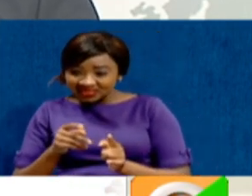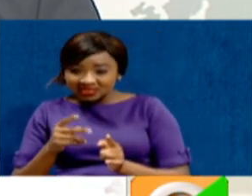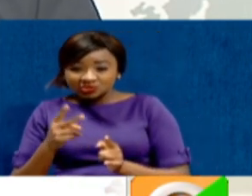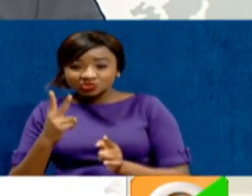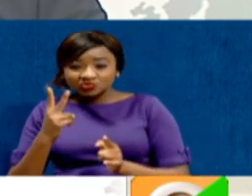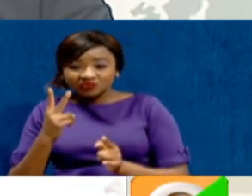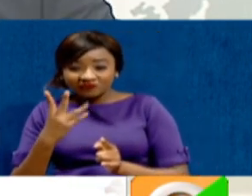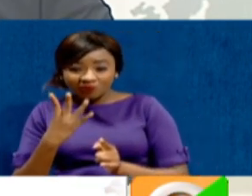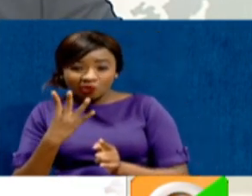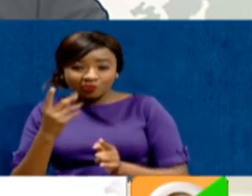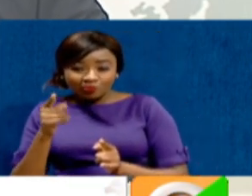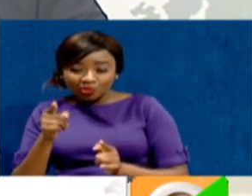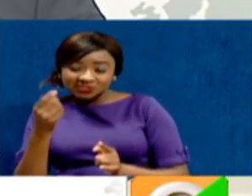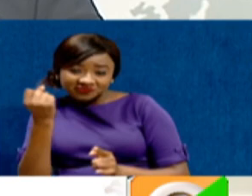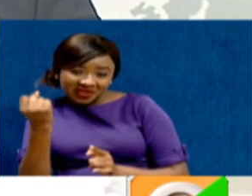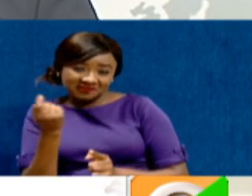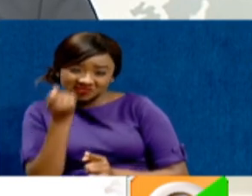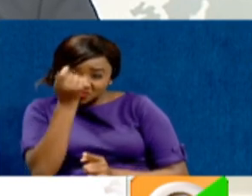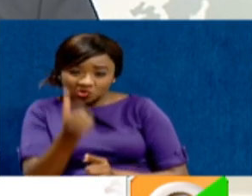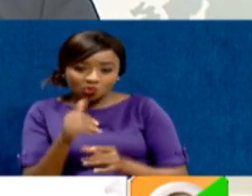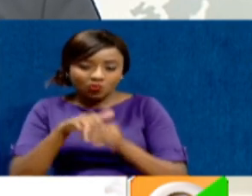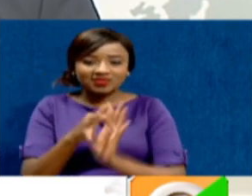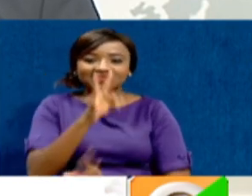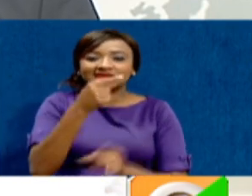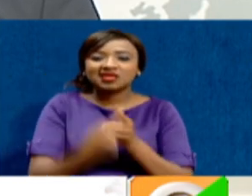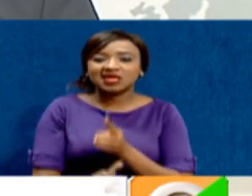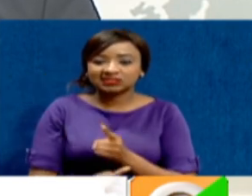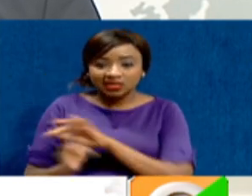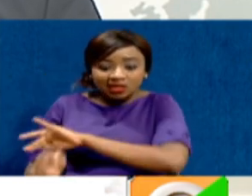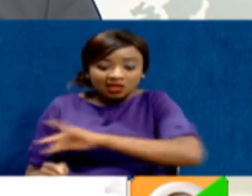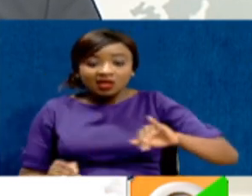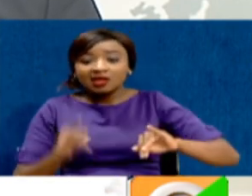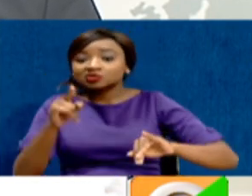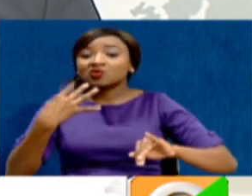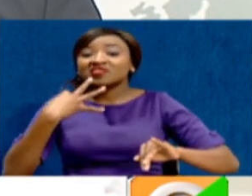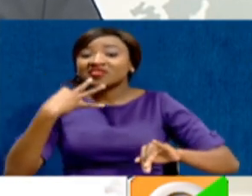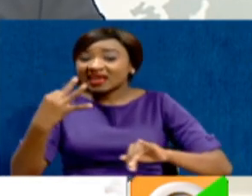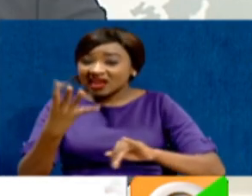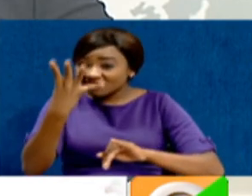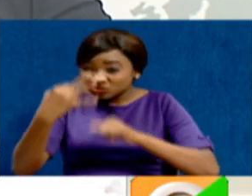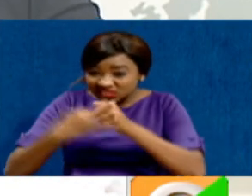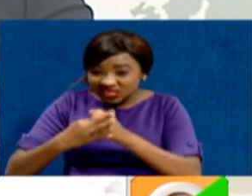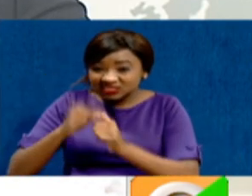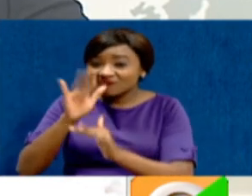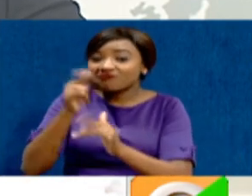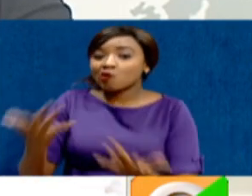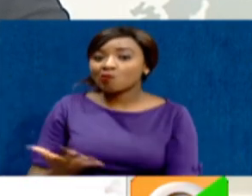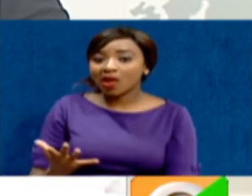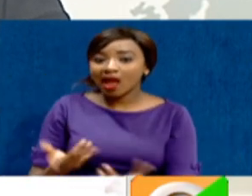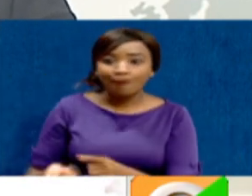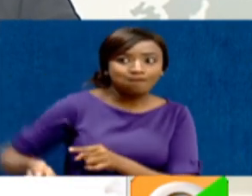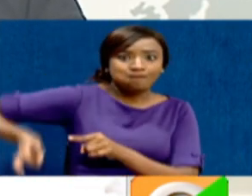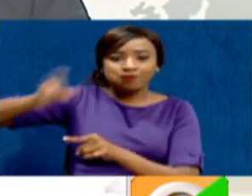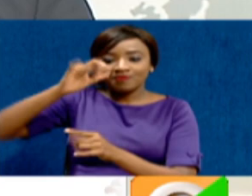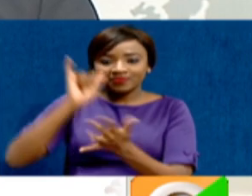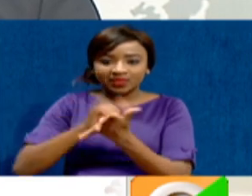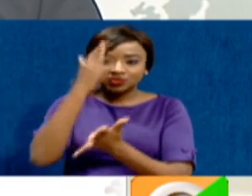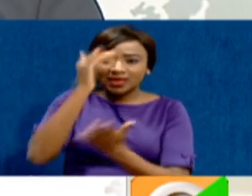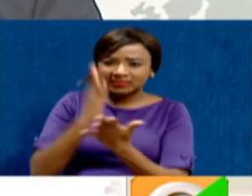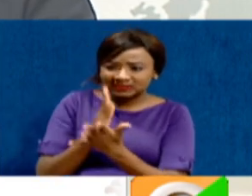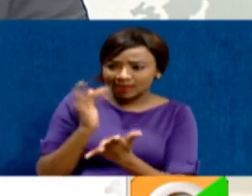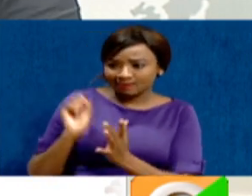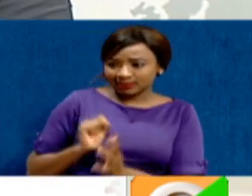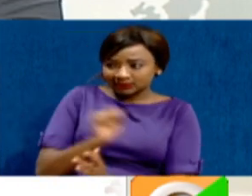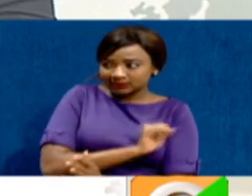in about three years. So where is that promise that the money will increase to 348 billion shillings? And that is why there were some jitters among some